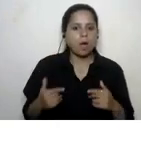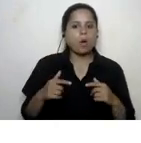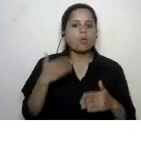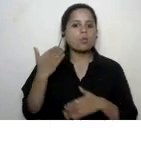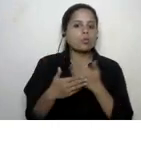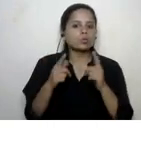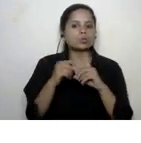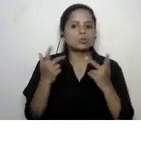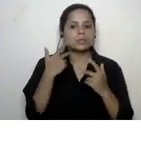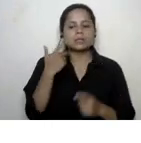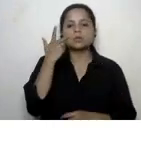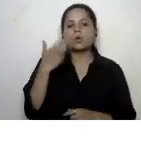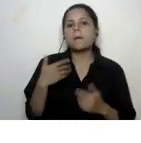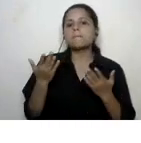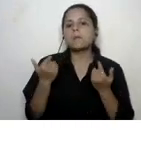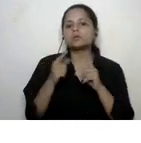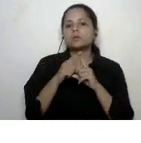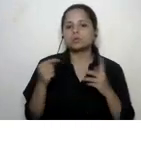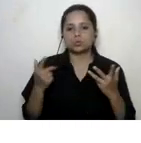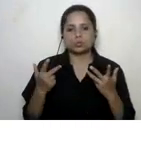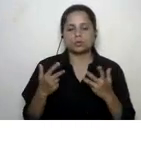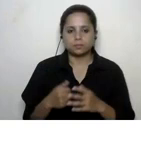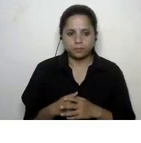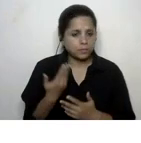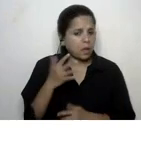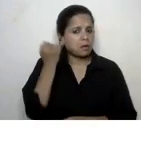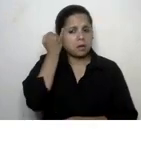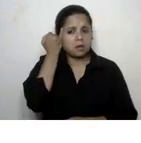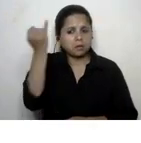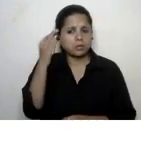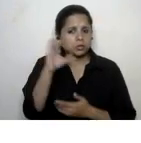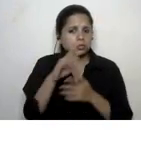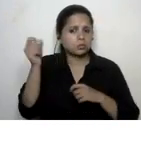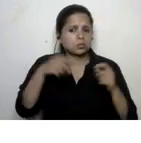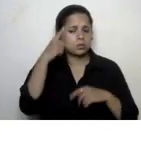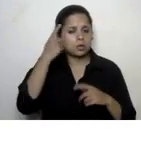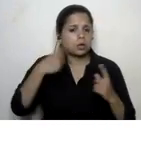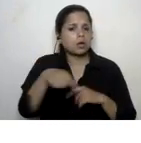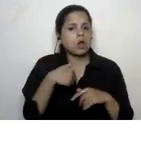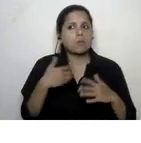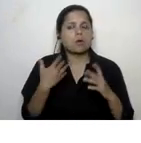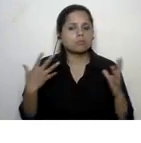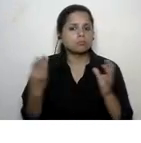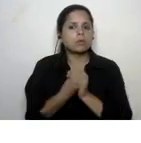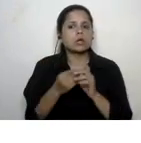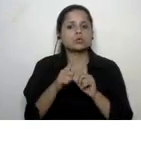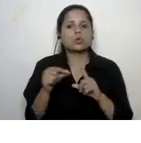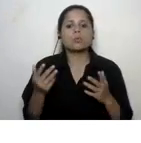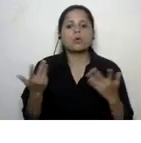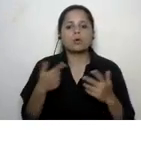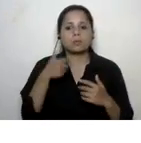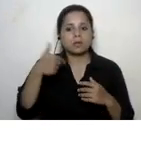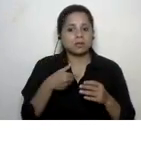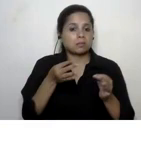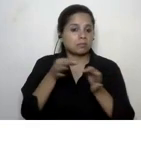here we are looking at what could we do so any ideas in the chat what steps can we collectively take before we take you through